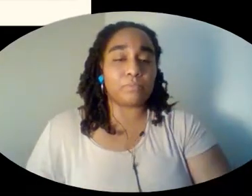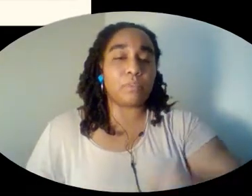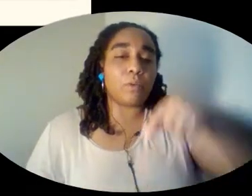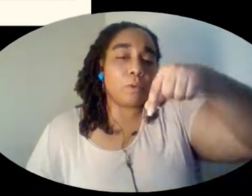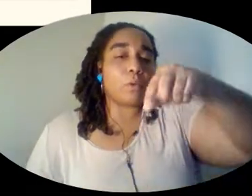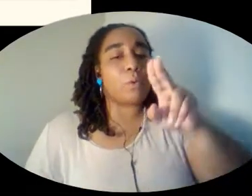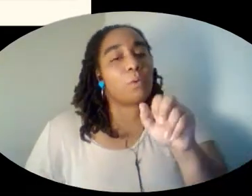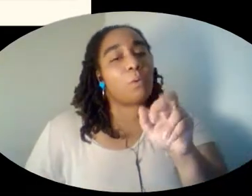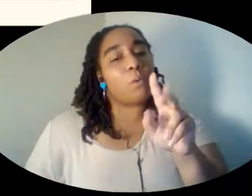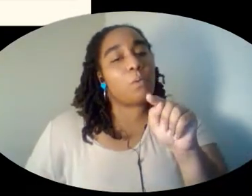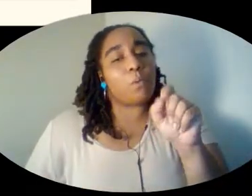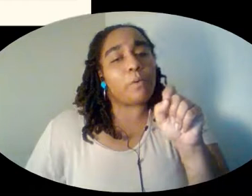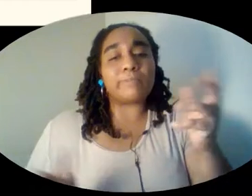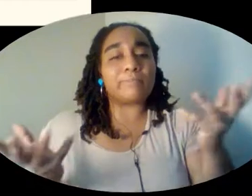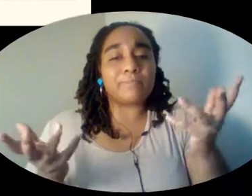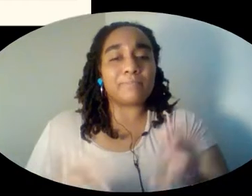are quarts?